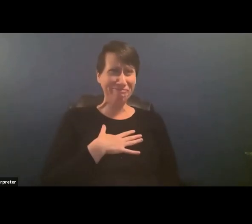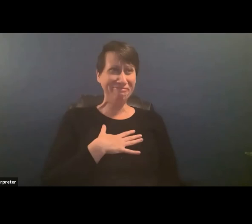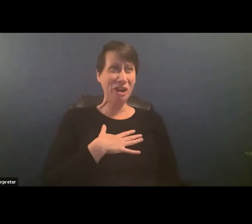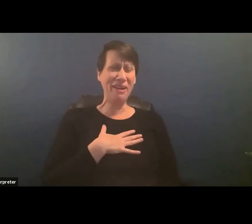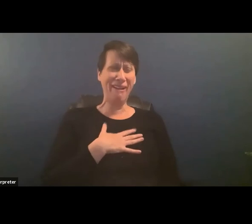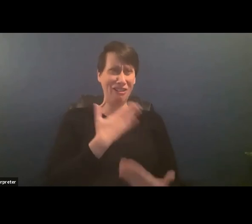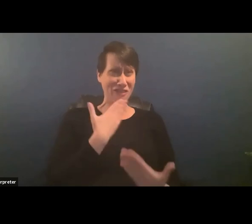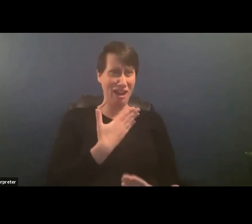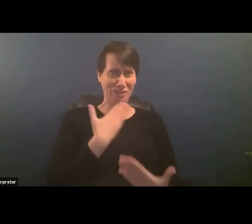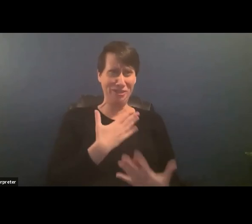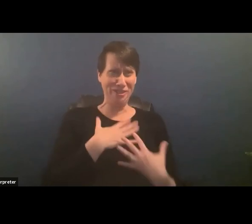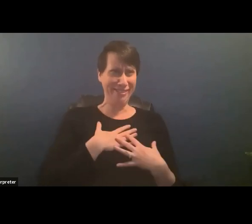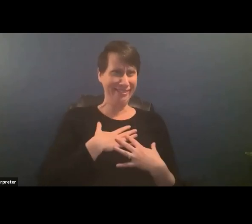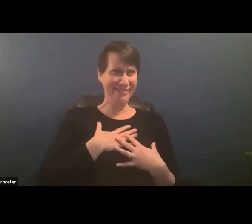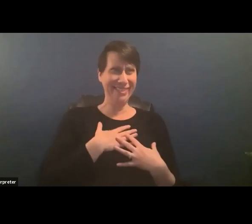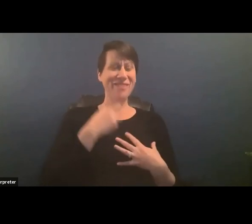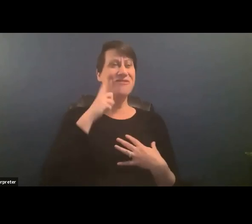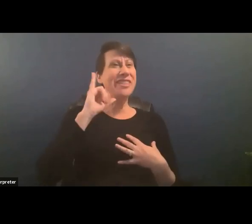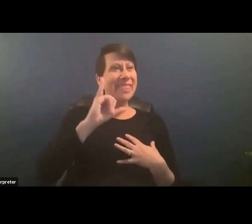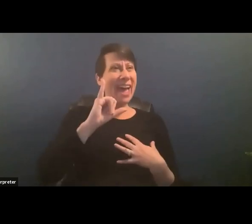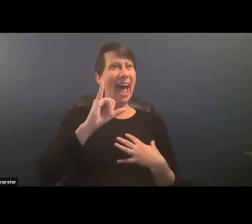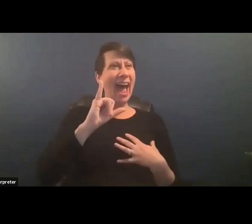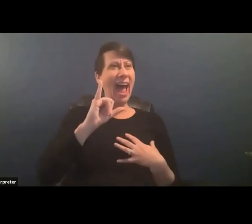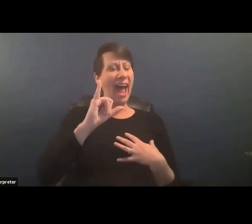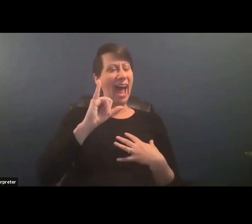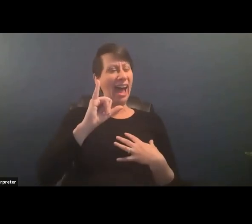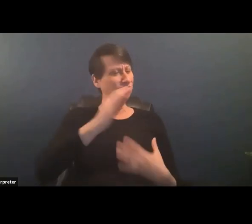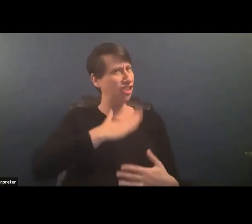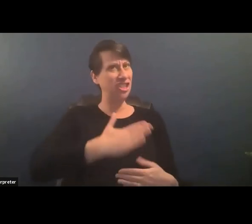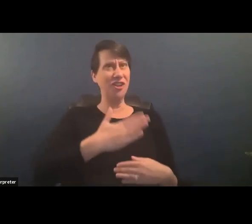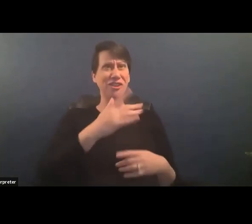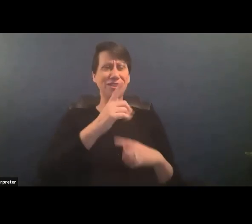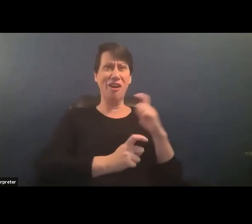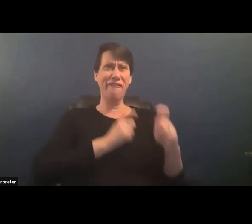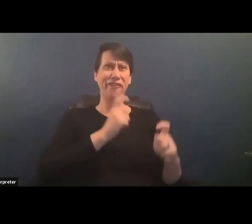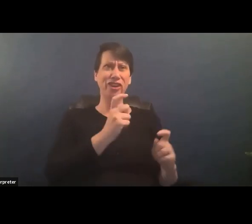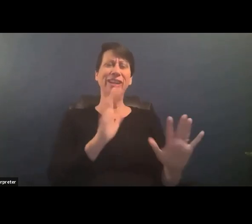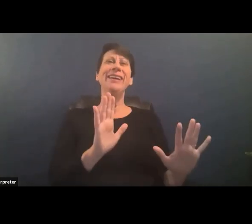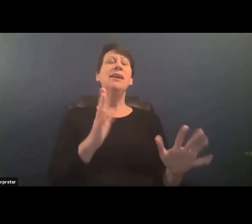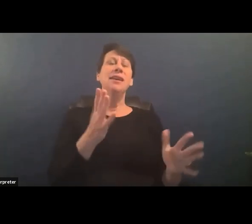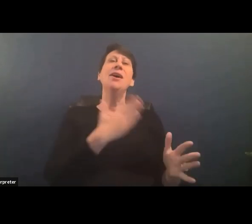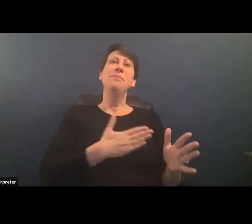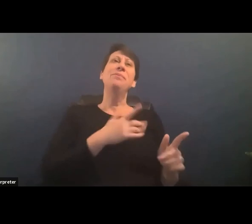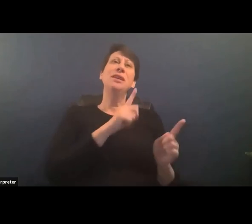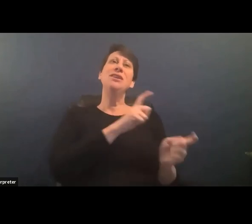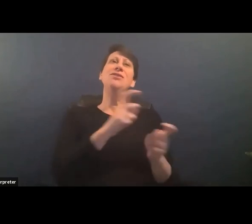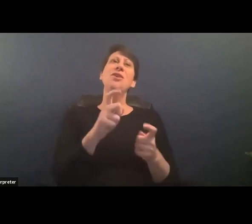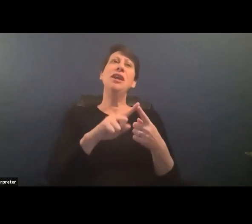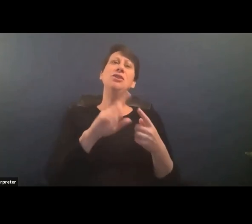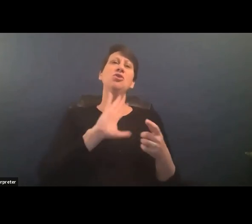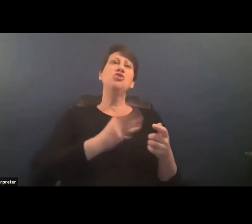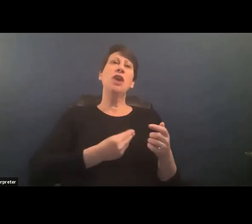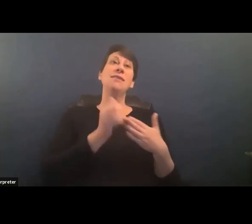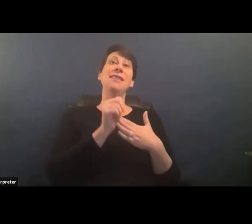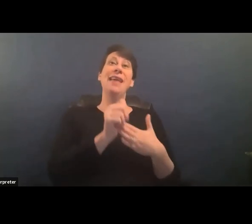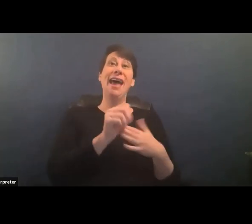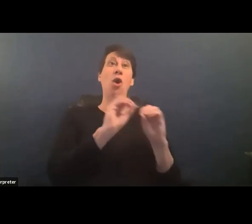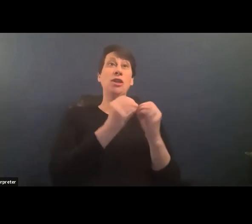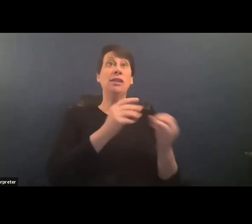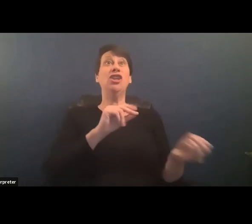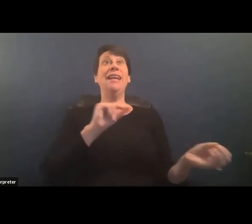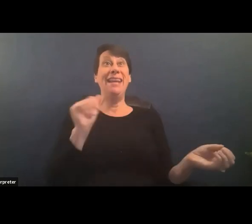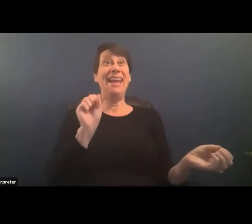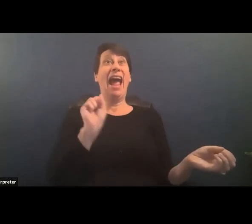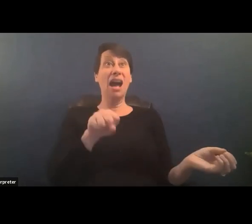of gratitude for that generous offer um and please yeah please donate to some trans led organizations yes we deserve